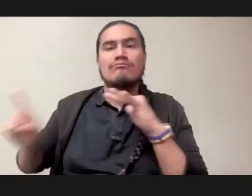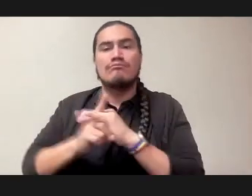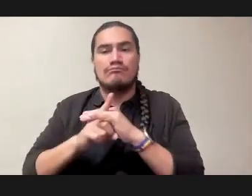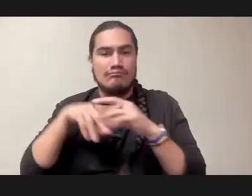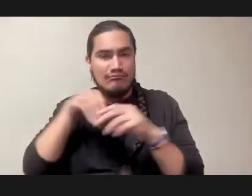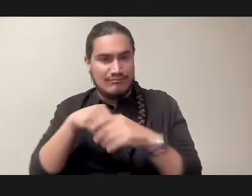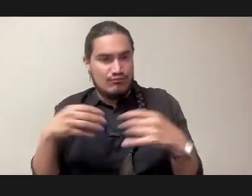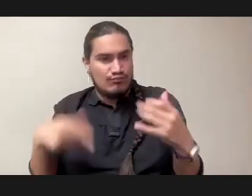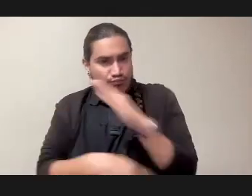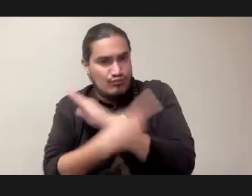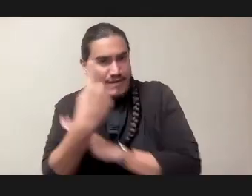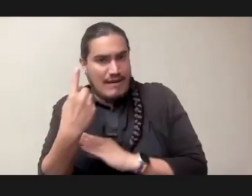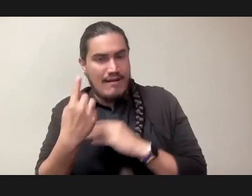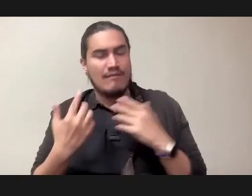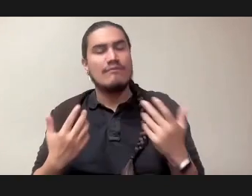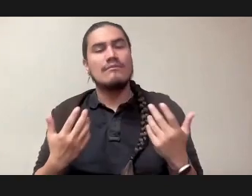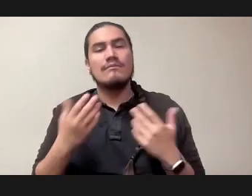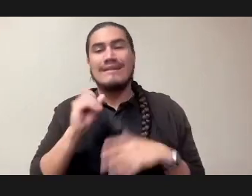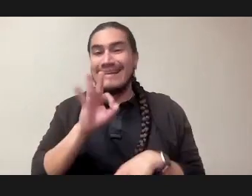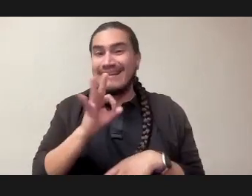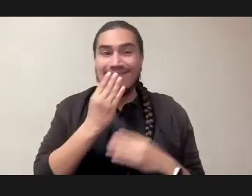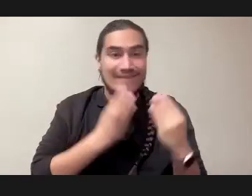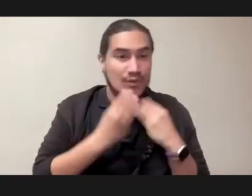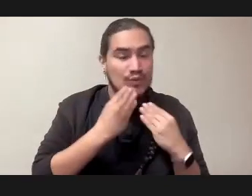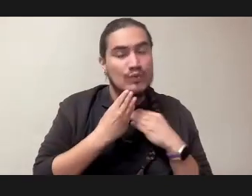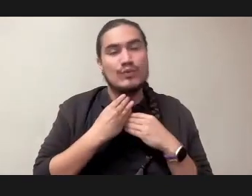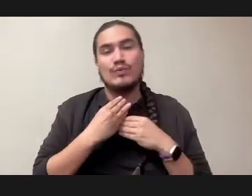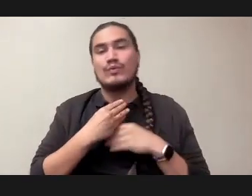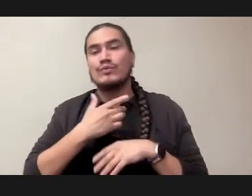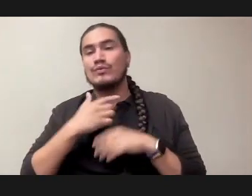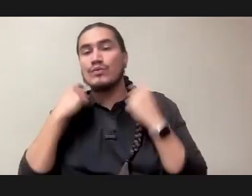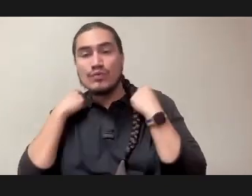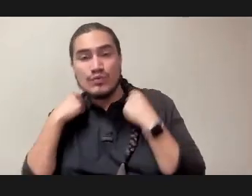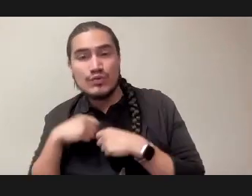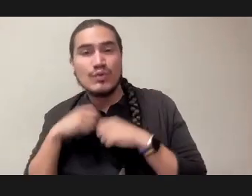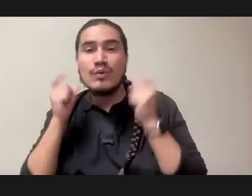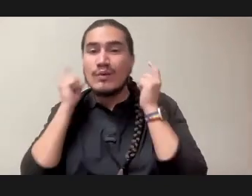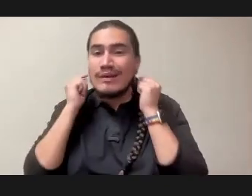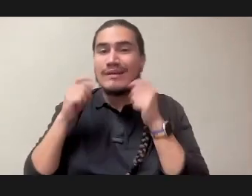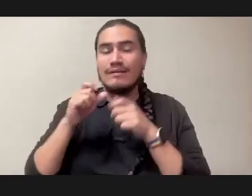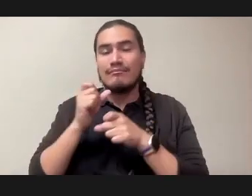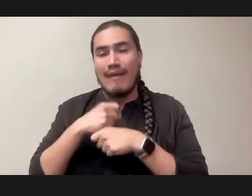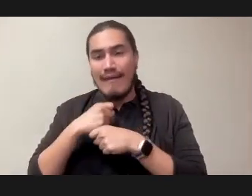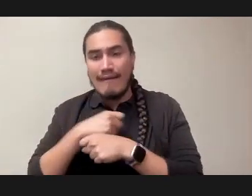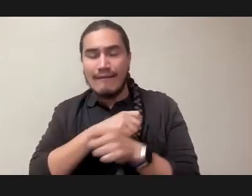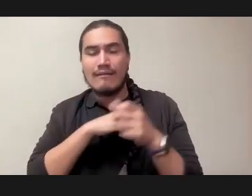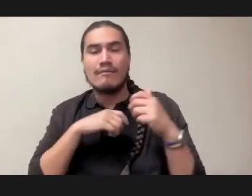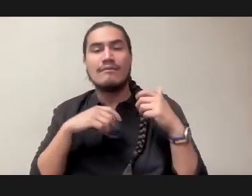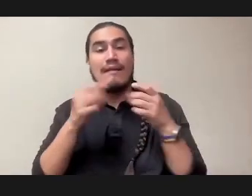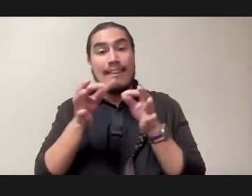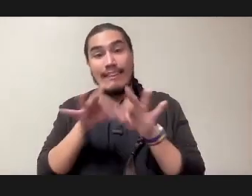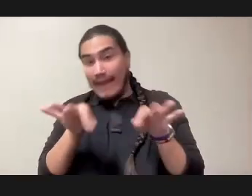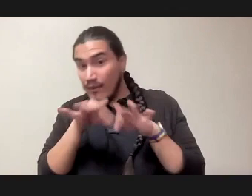it's jewelry making, whether it's language reclamation, right? So I'm curious,